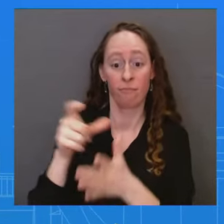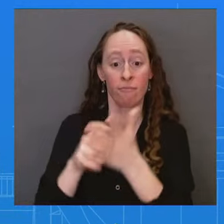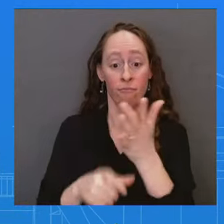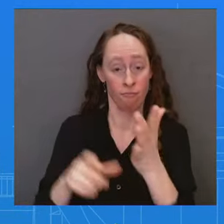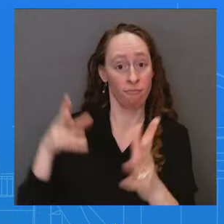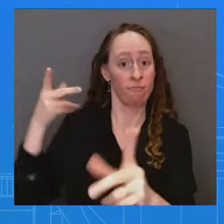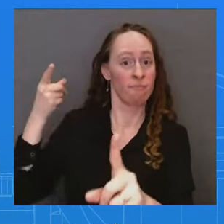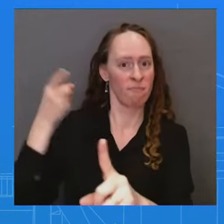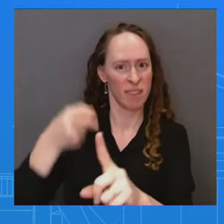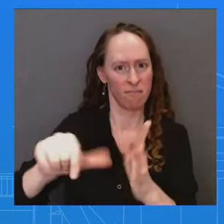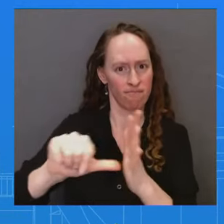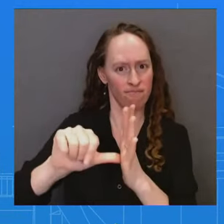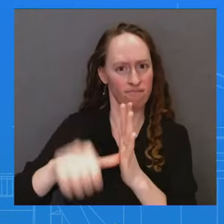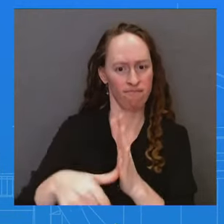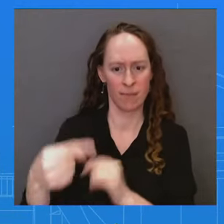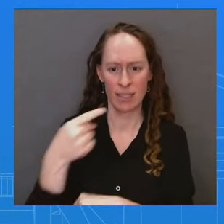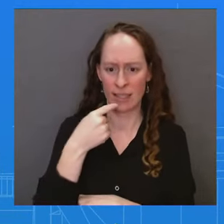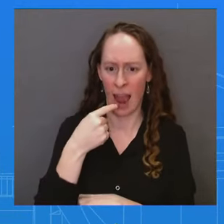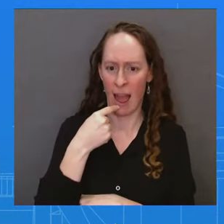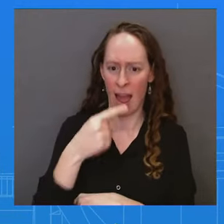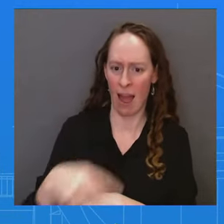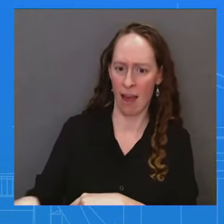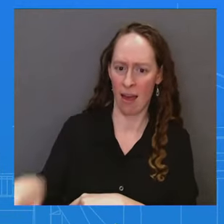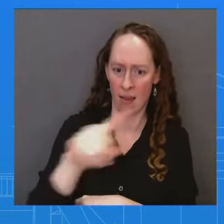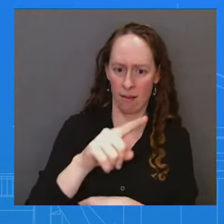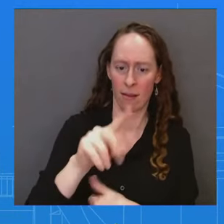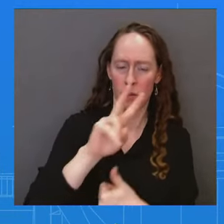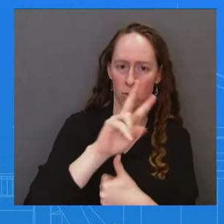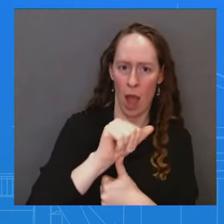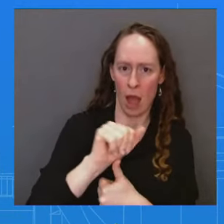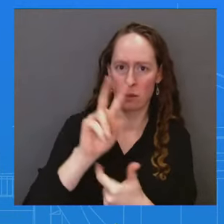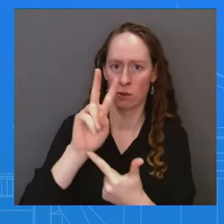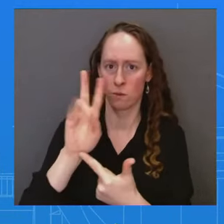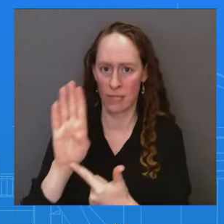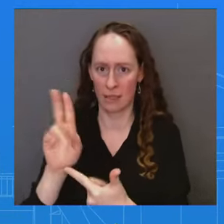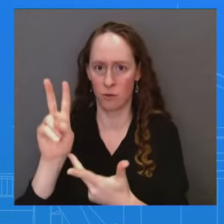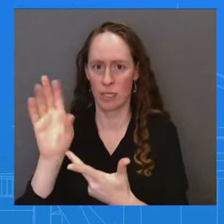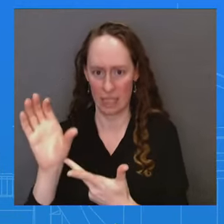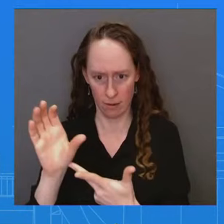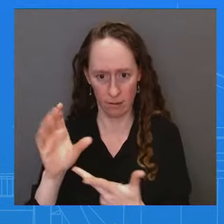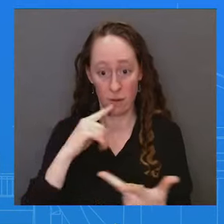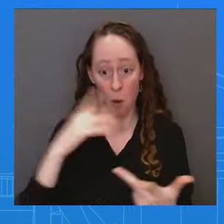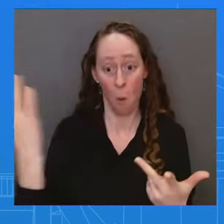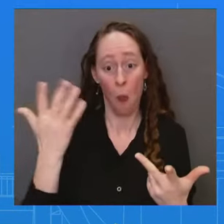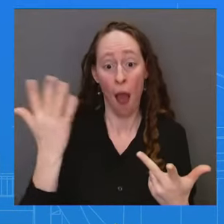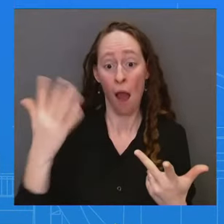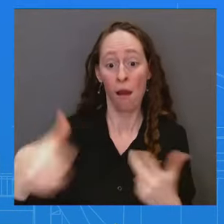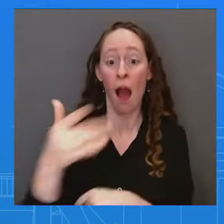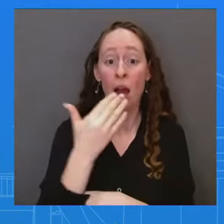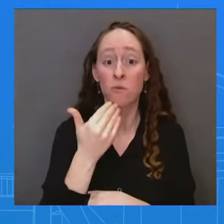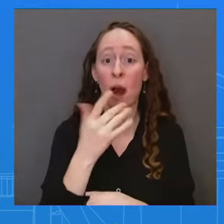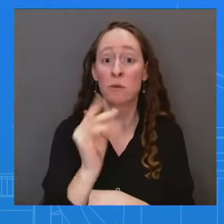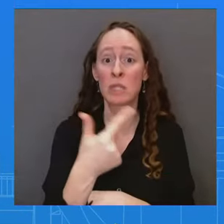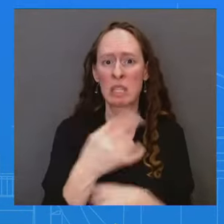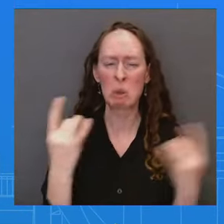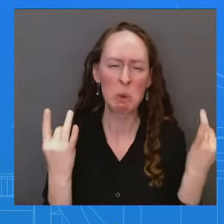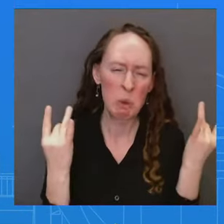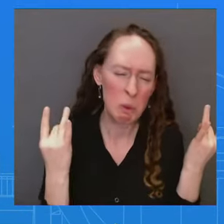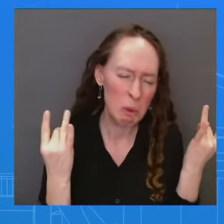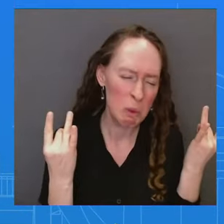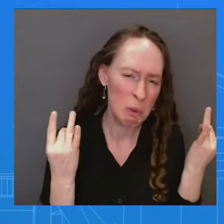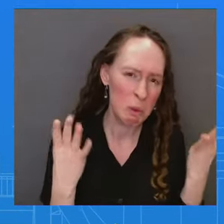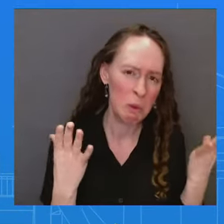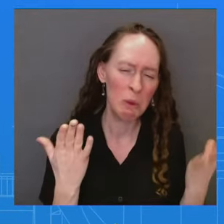campaign in Gaza is the heaviest in the history of modern warfare, including what the Russians are doing in Ukraine.